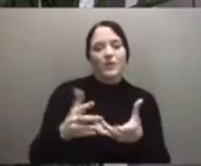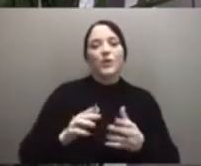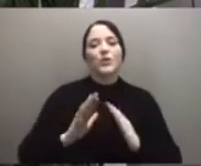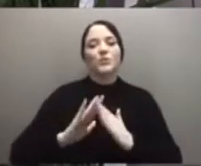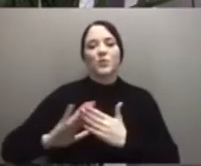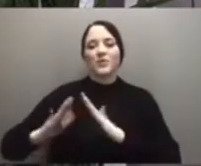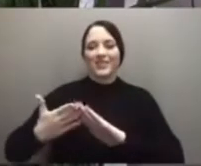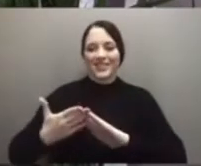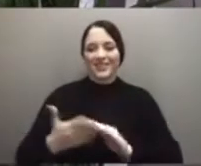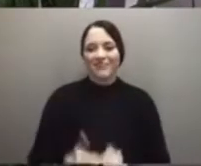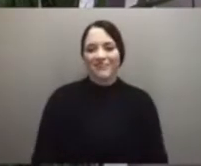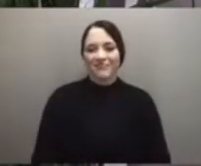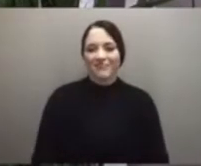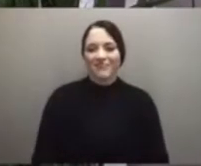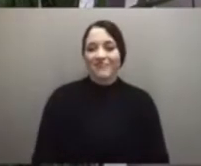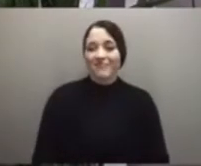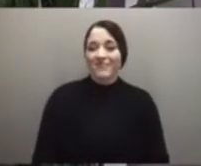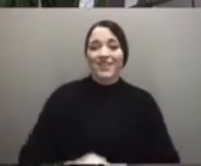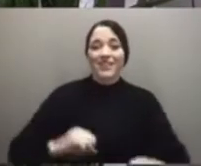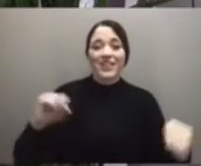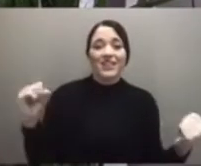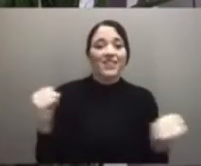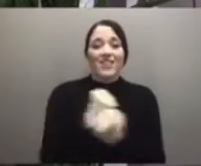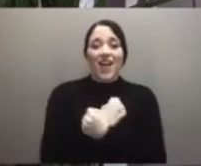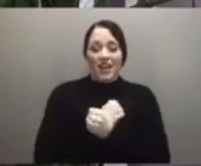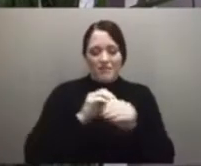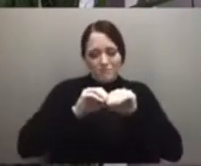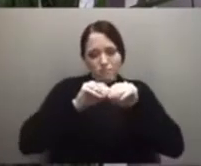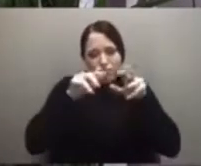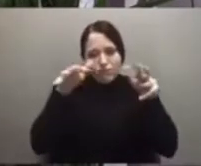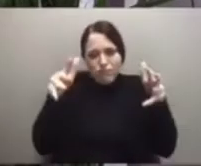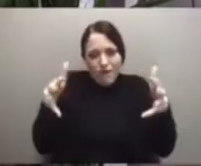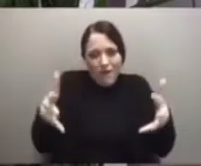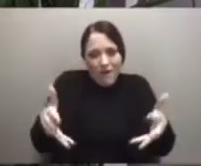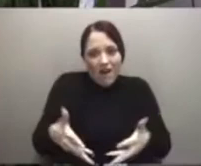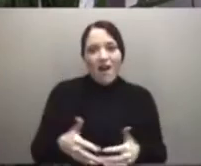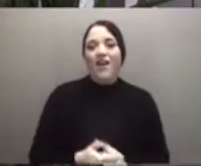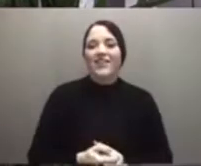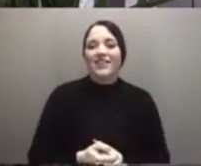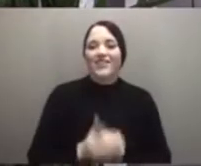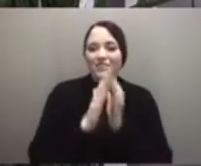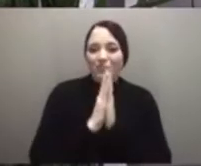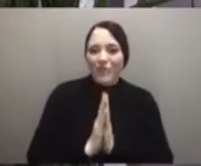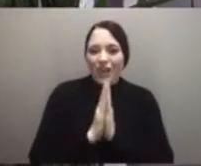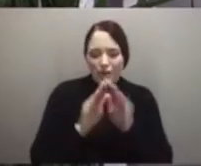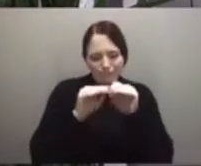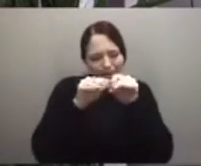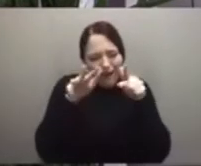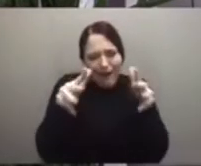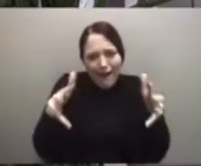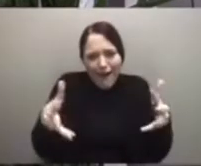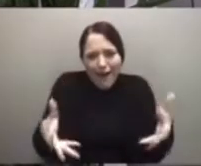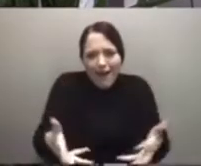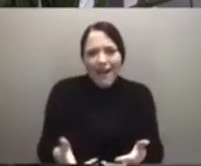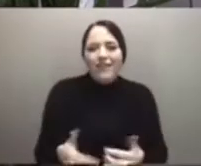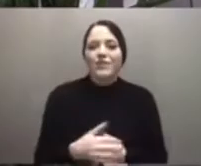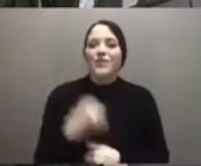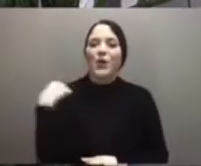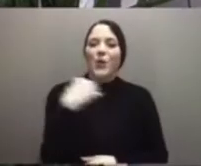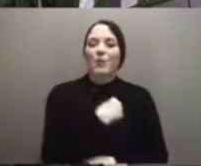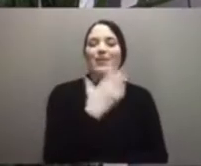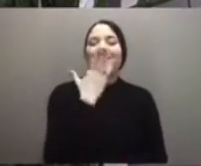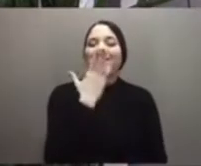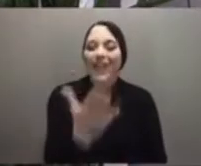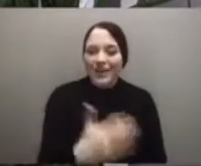Love encircles the world. Prayer encircles the world. So we thank you for joining